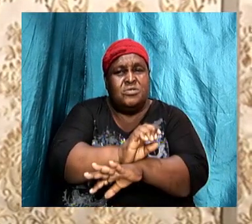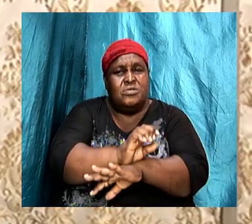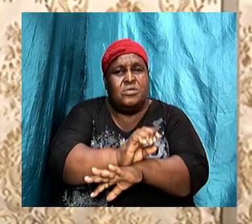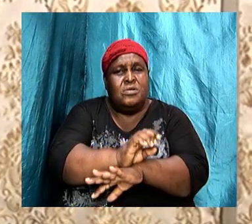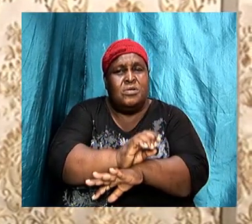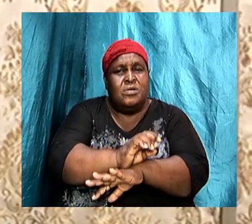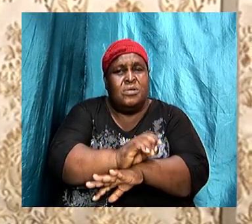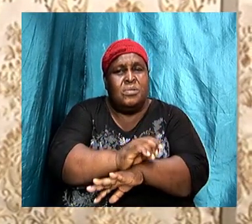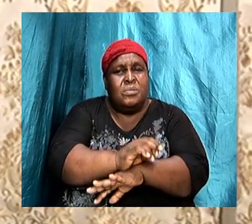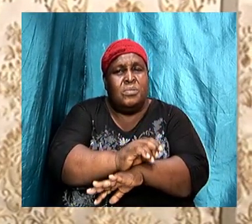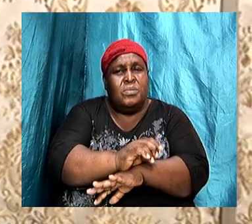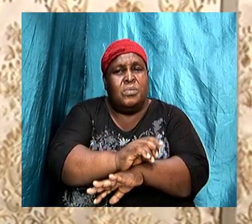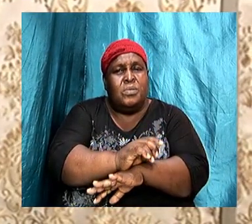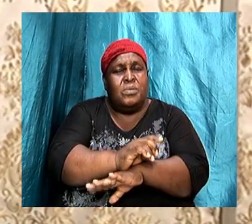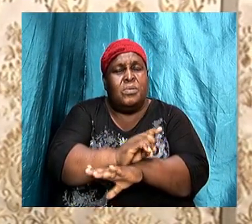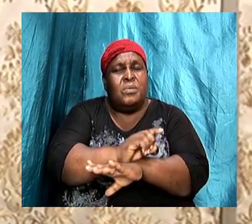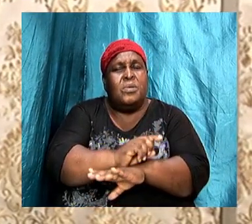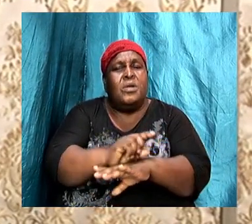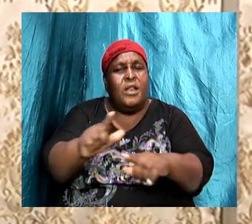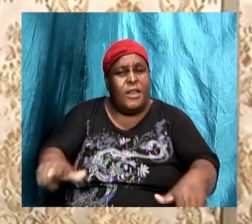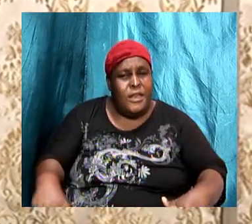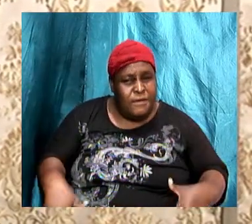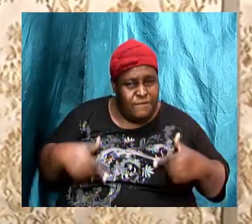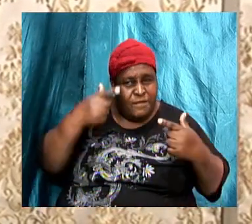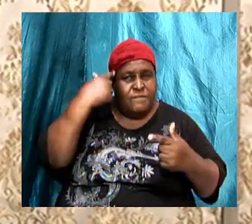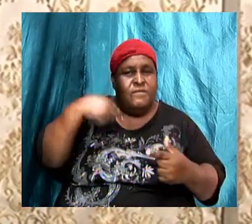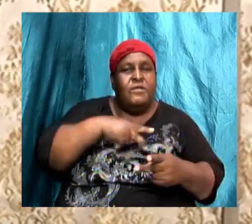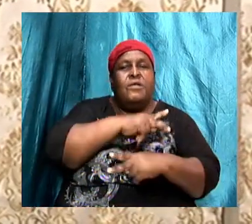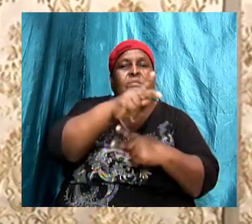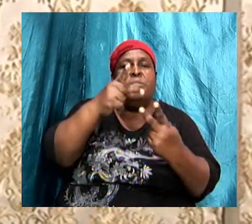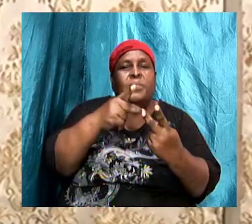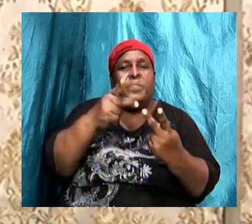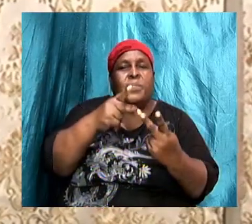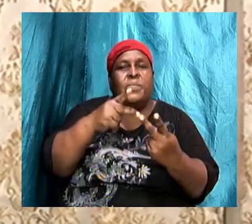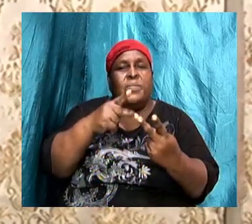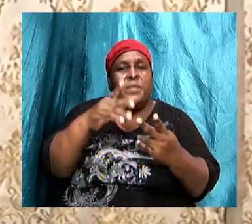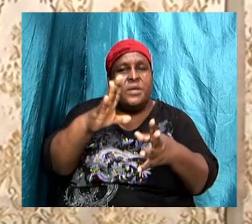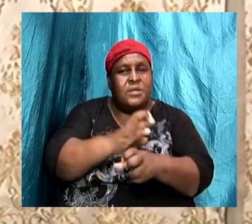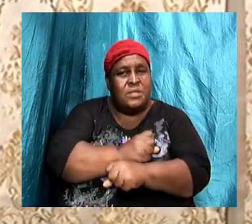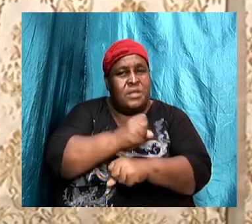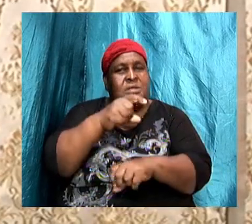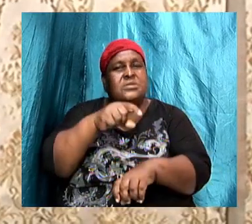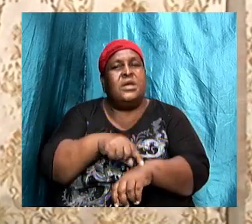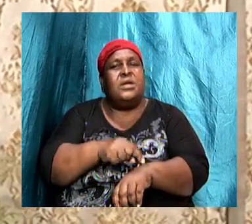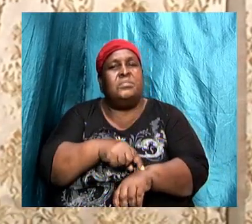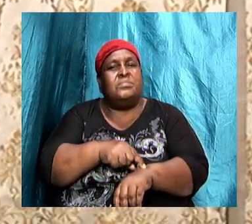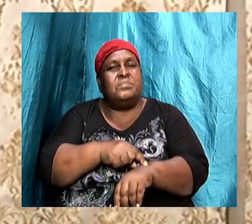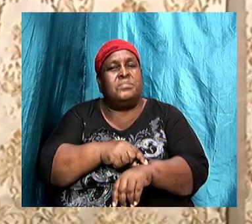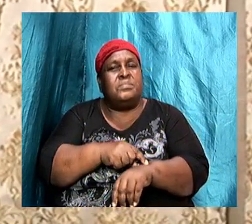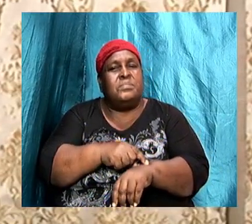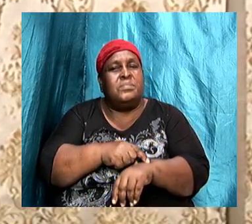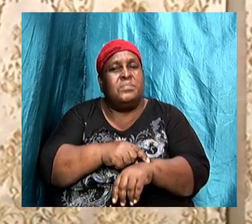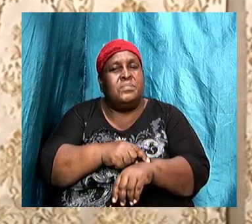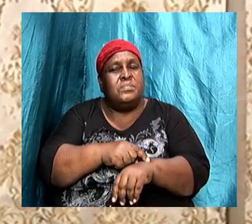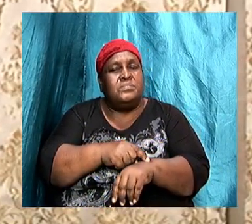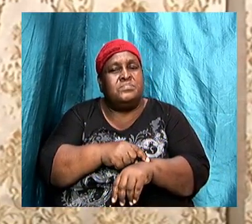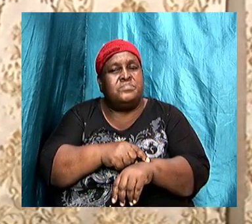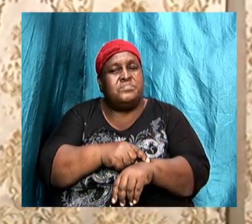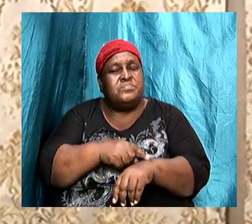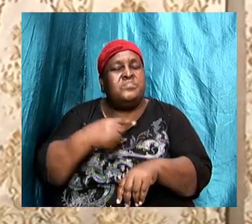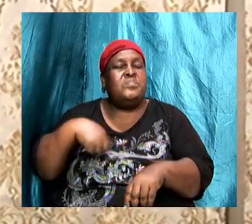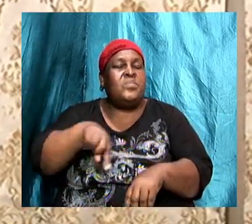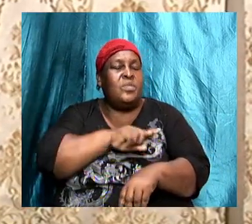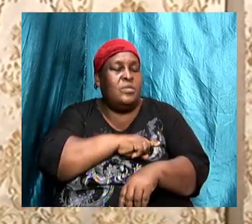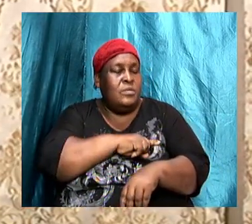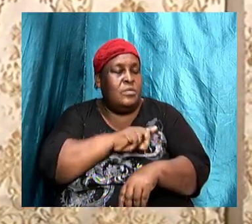perfection and we made that point some time ago, but we are going to take the time and we are going to drill in and we